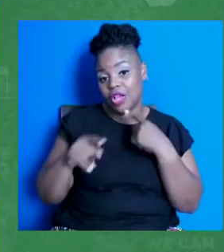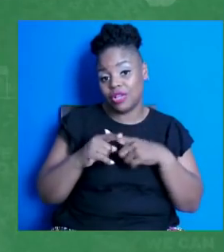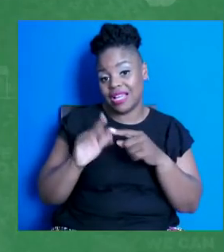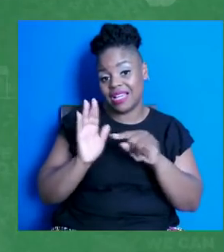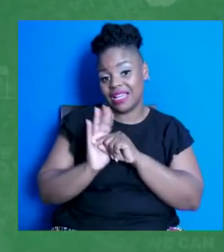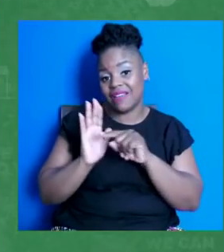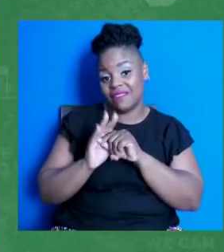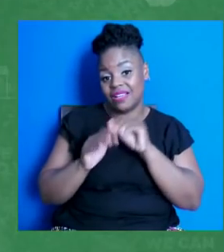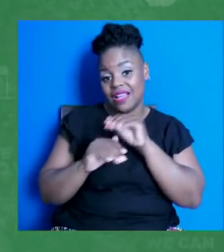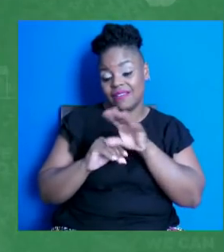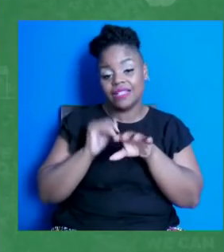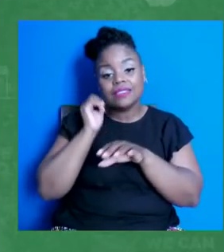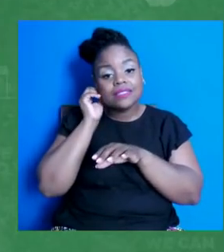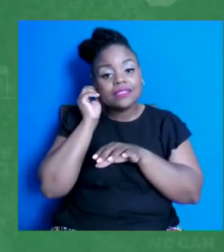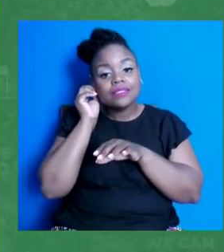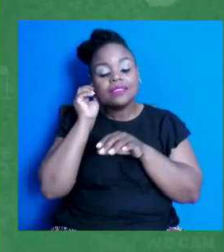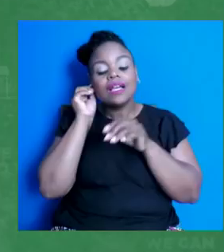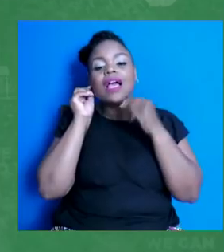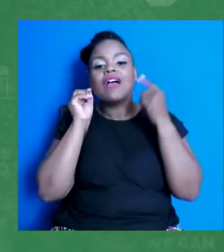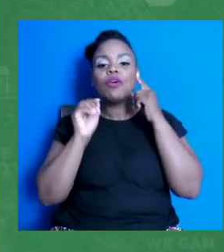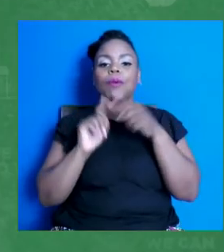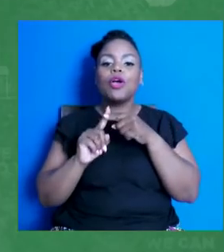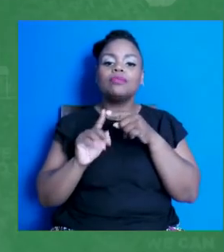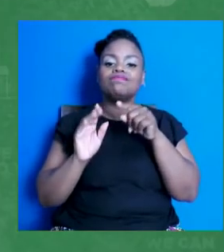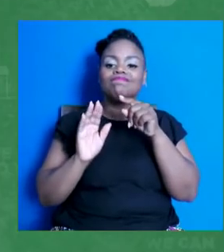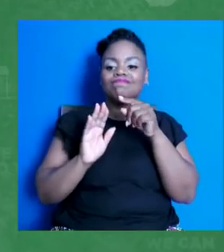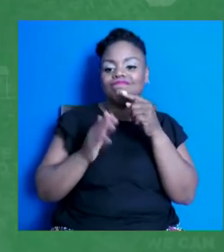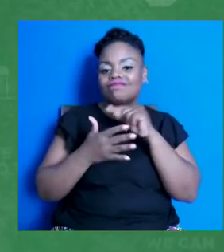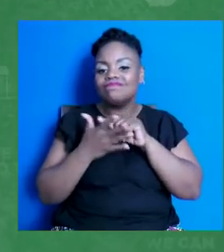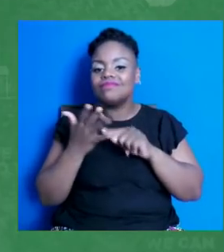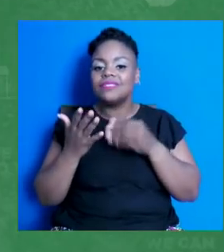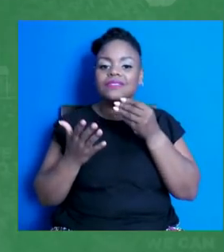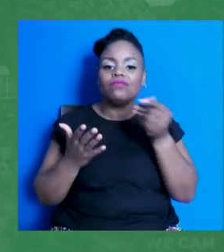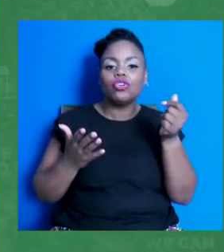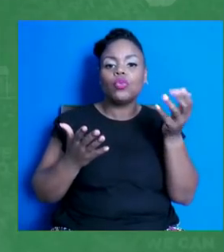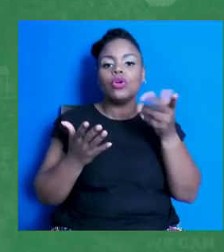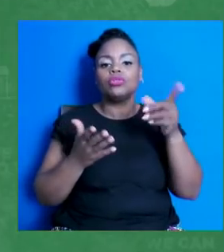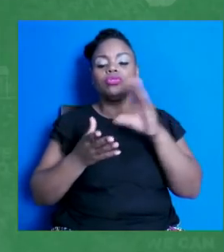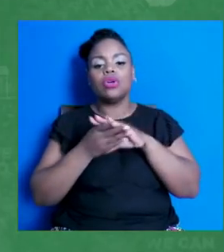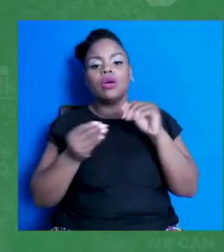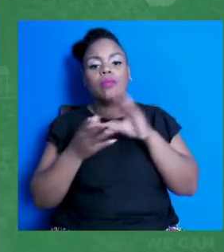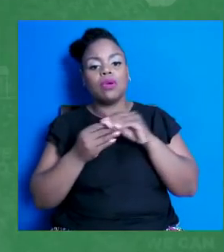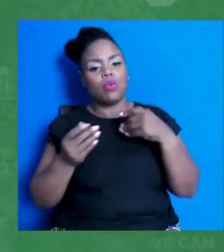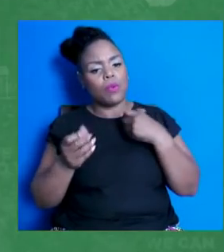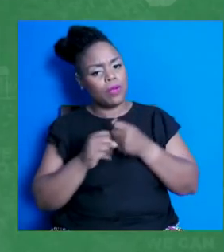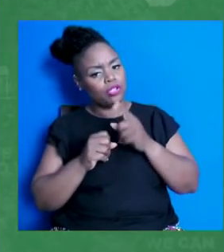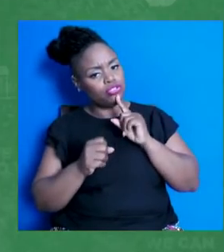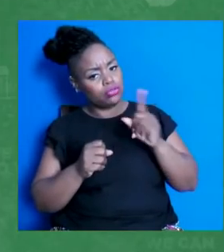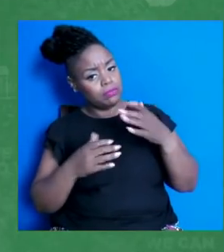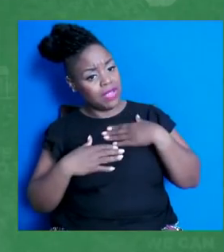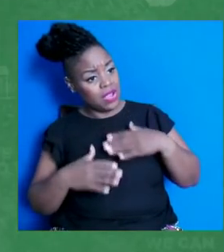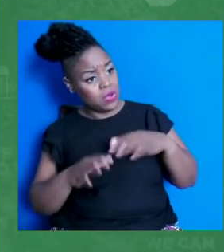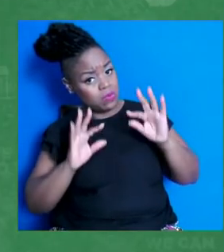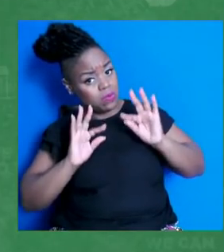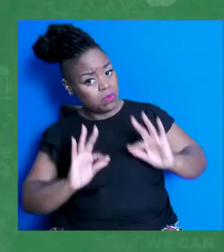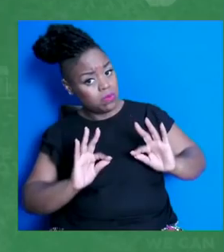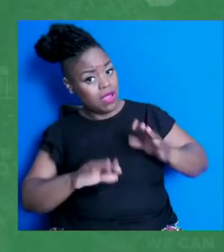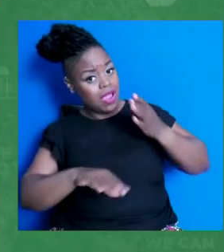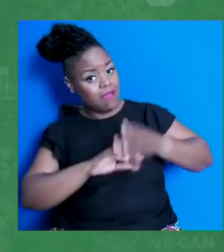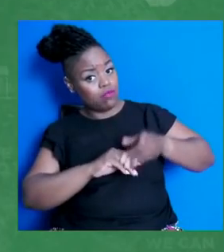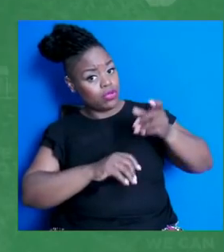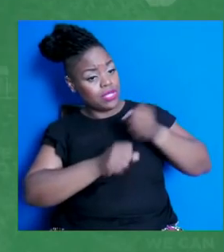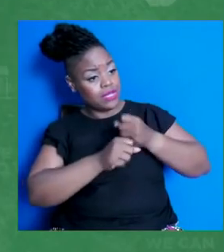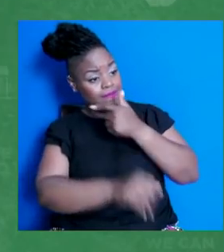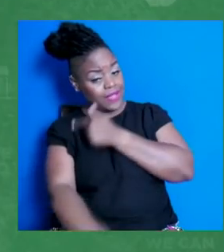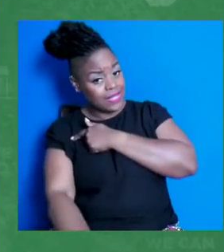this from several folks and what you're communicating to me is that you want to make sure your body is okay after you get the vaccination. That shows that you're actively